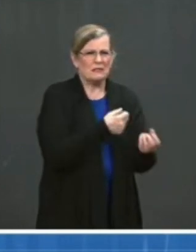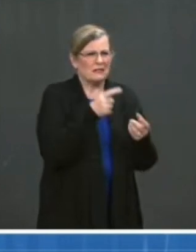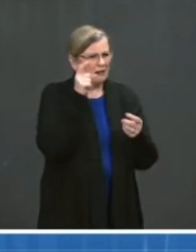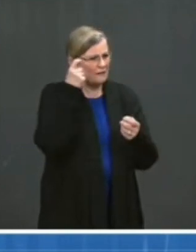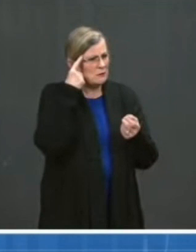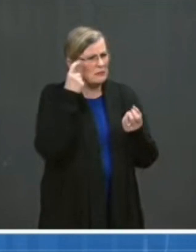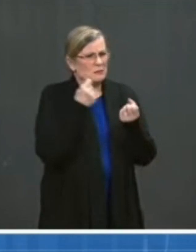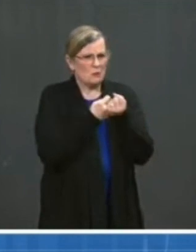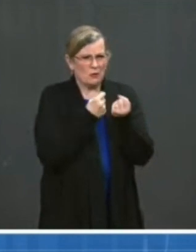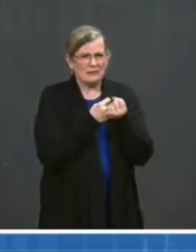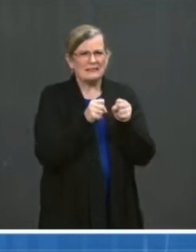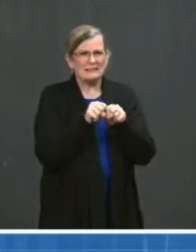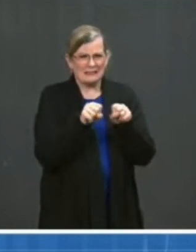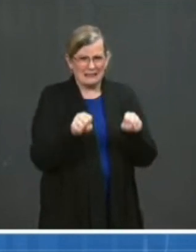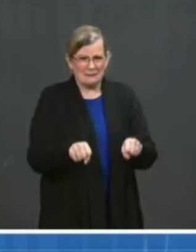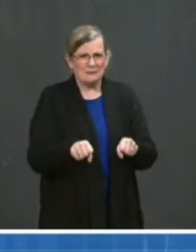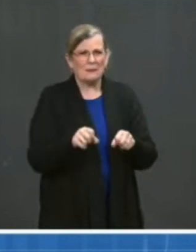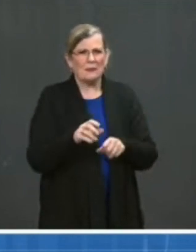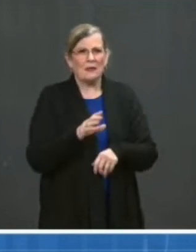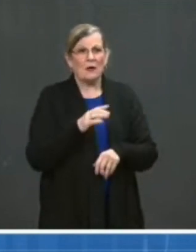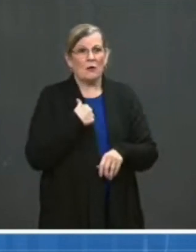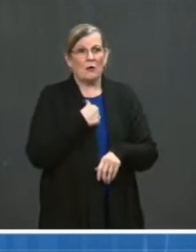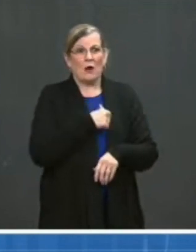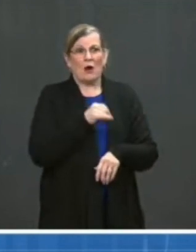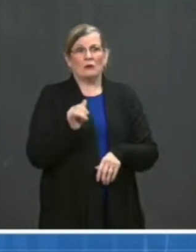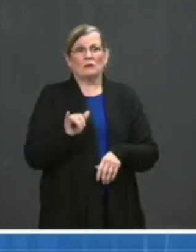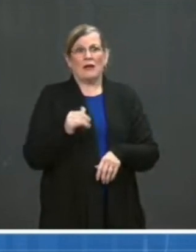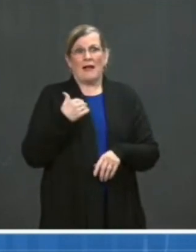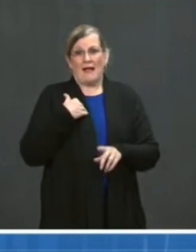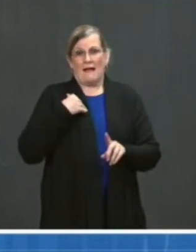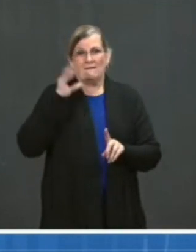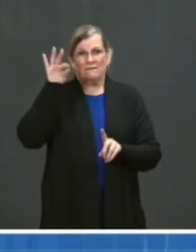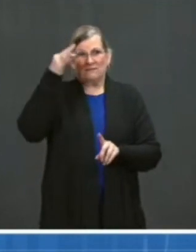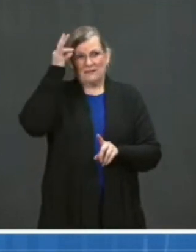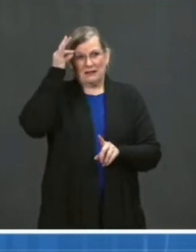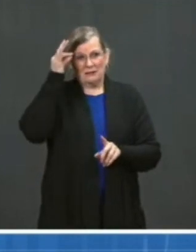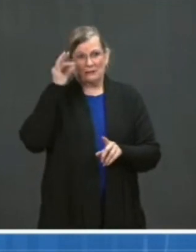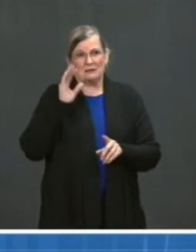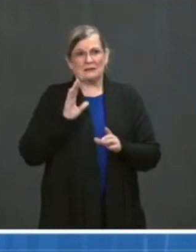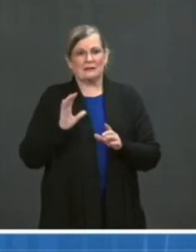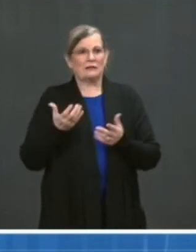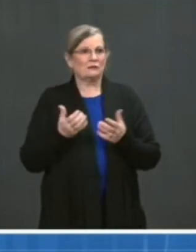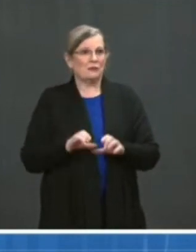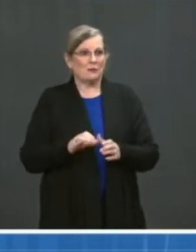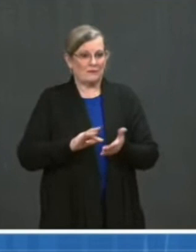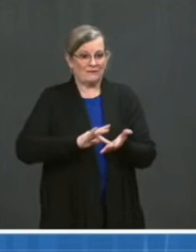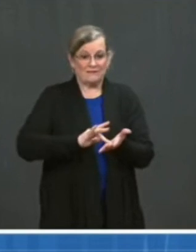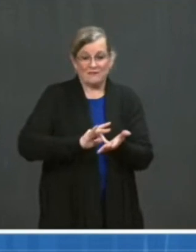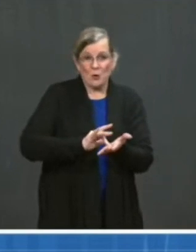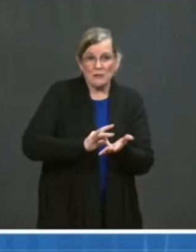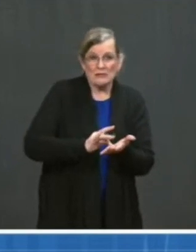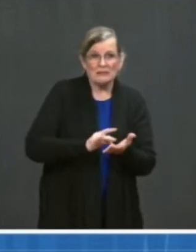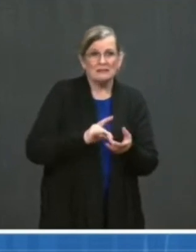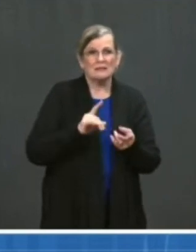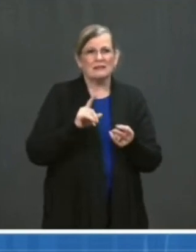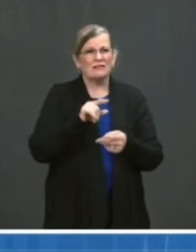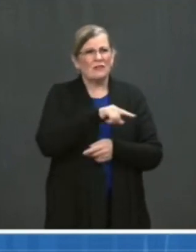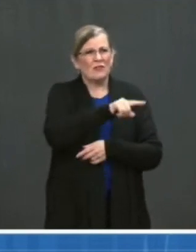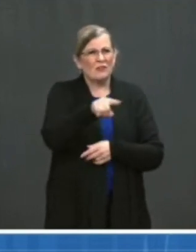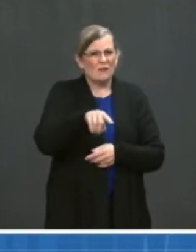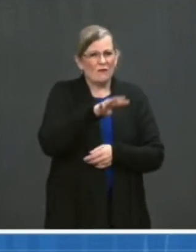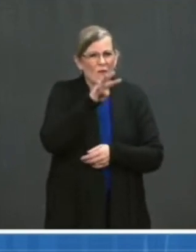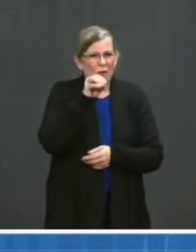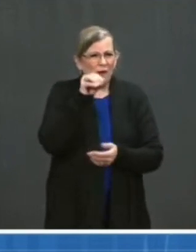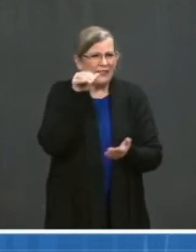as you know, federal channels, including retail pharmacies, which across the next few weeks will be 40,000 federal